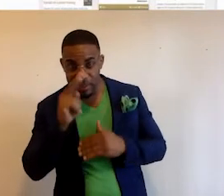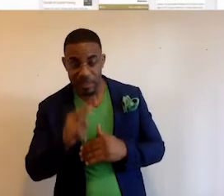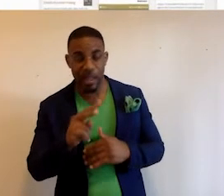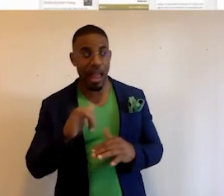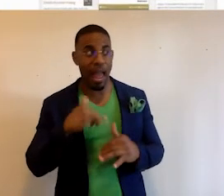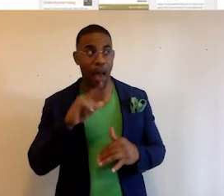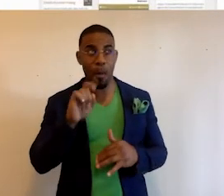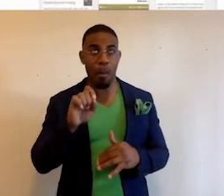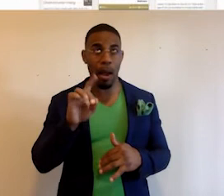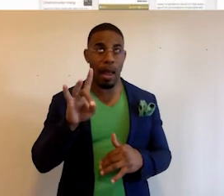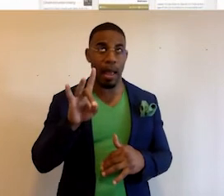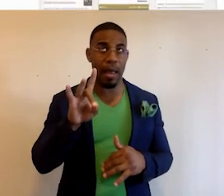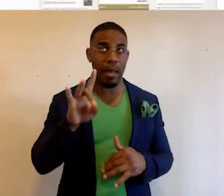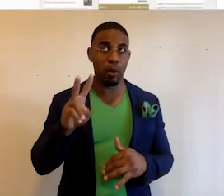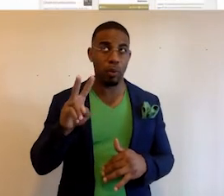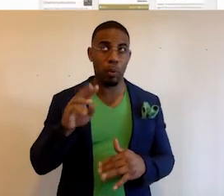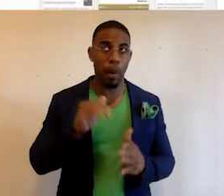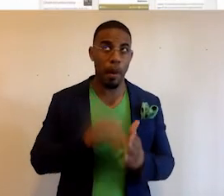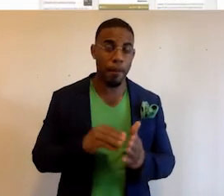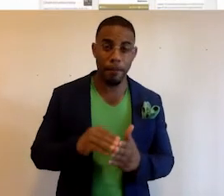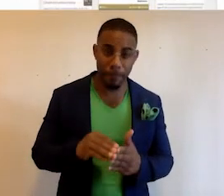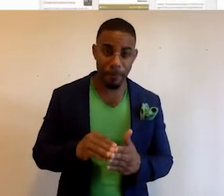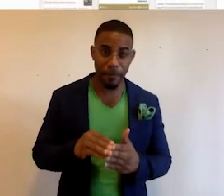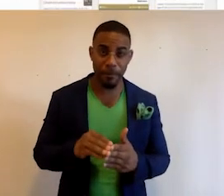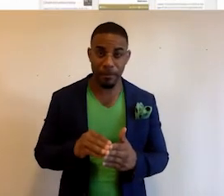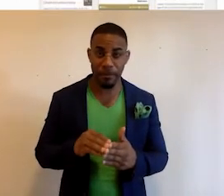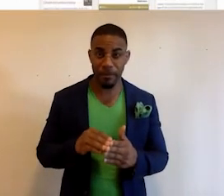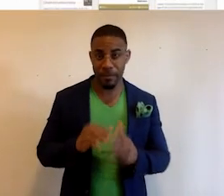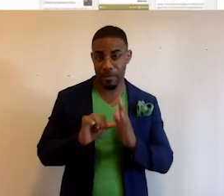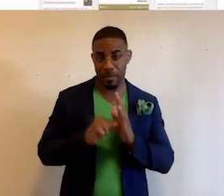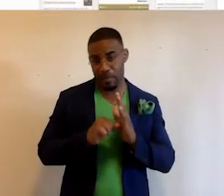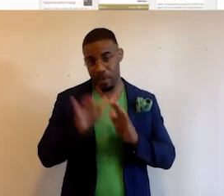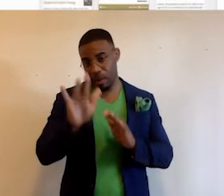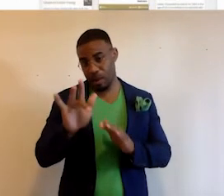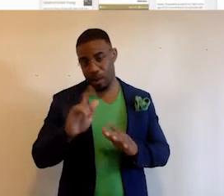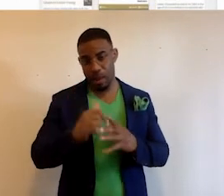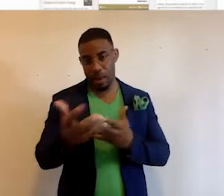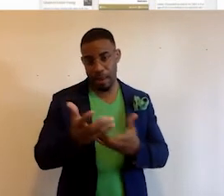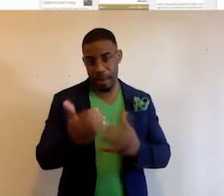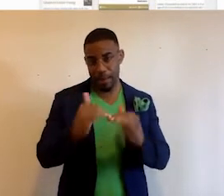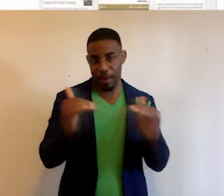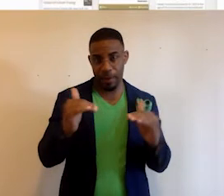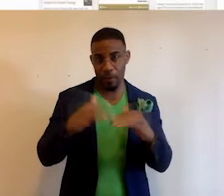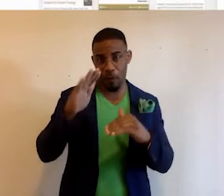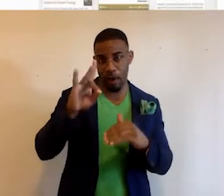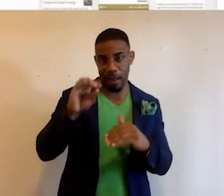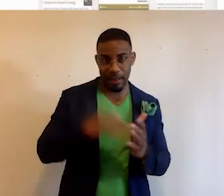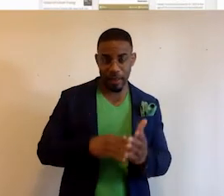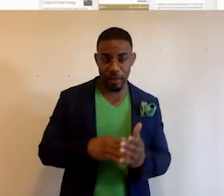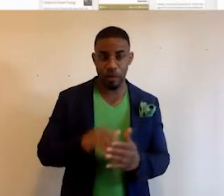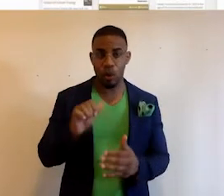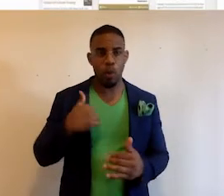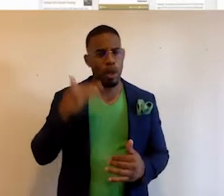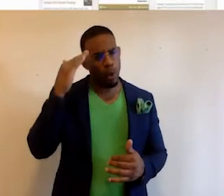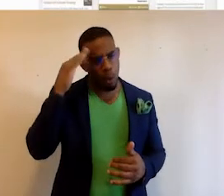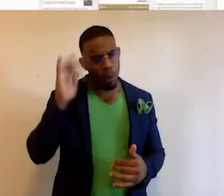1.82 million impressions and an engagement level of over 80,000. So